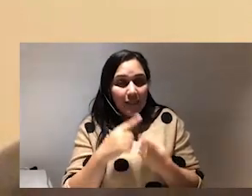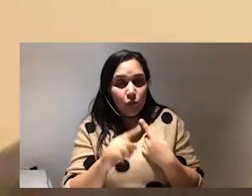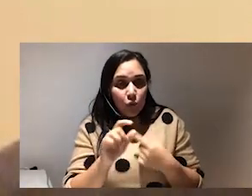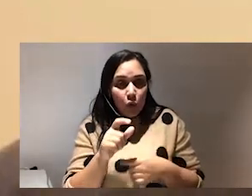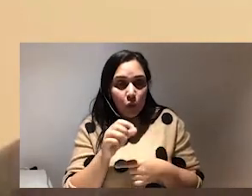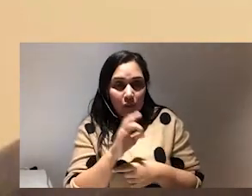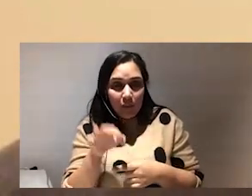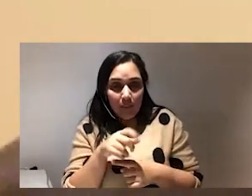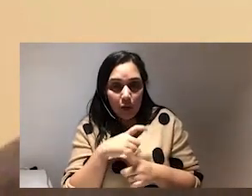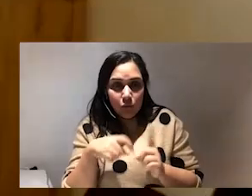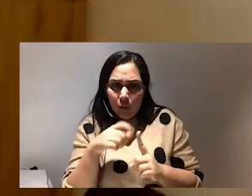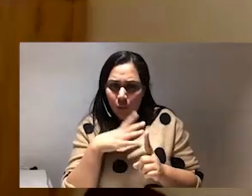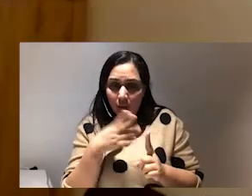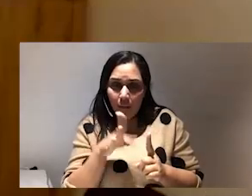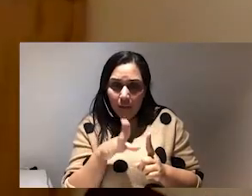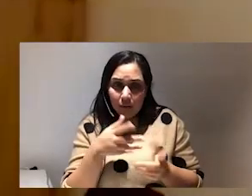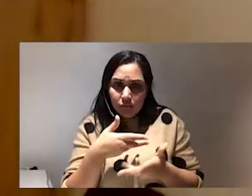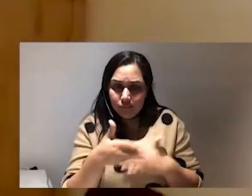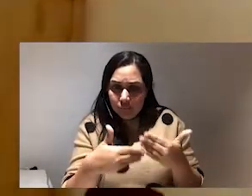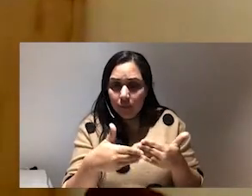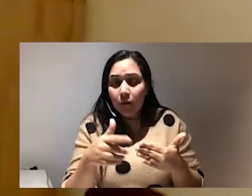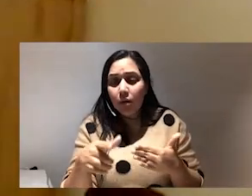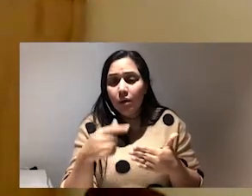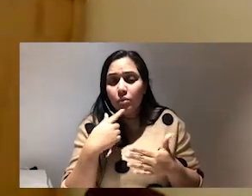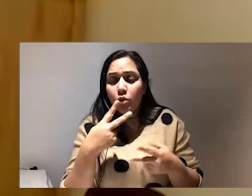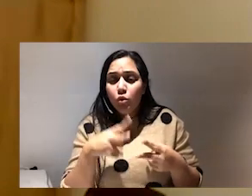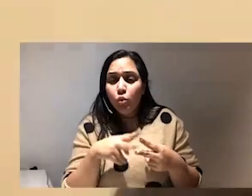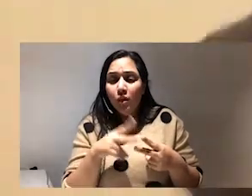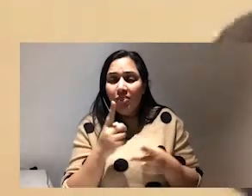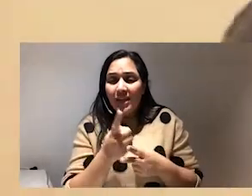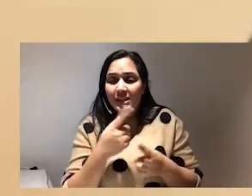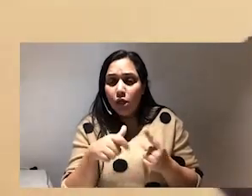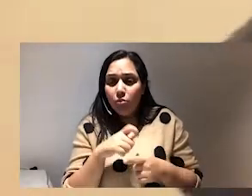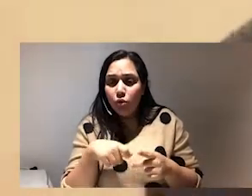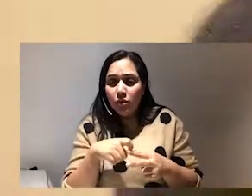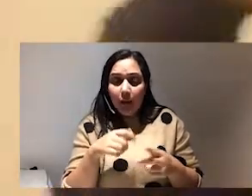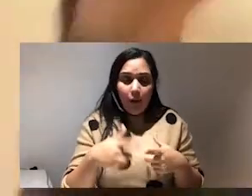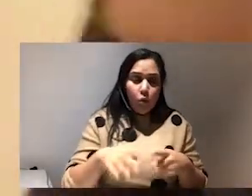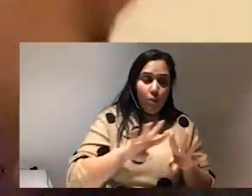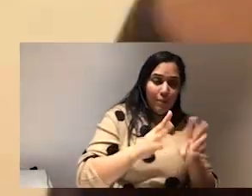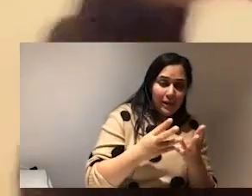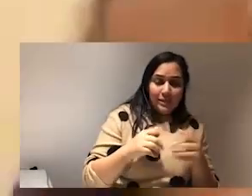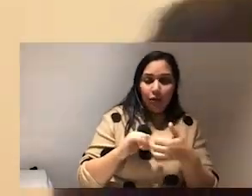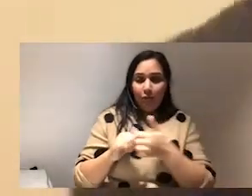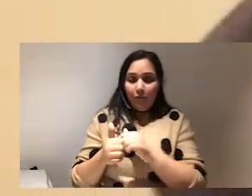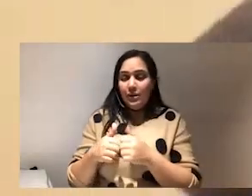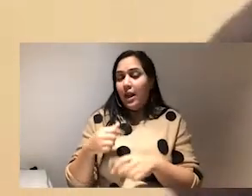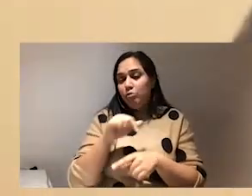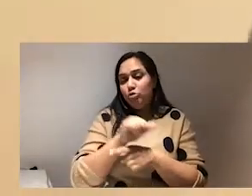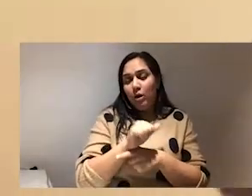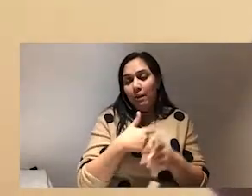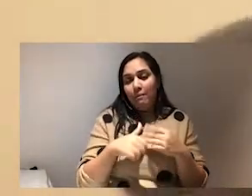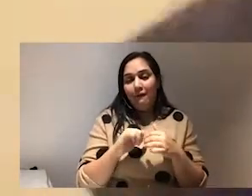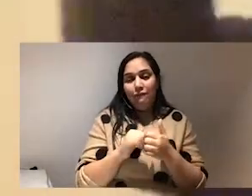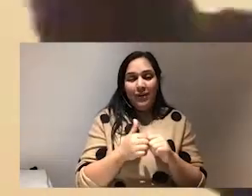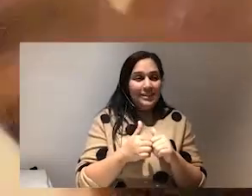community can i come back to it of course i said it i said there was two things in community about your peers and your friends and i made a joke about all my friends being at my